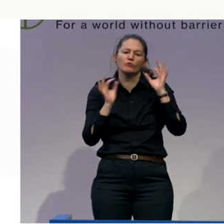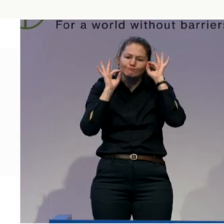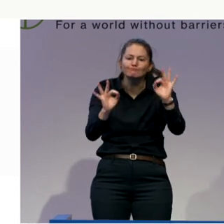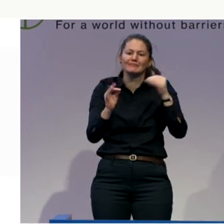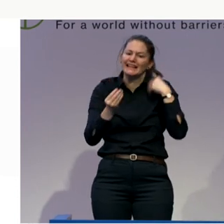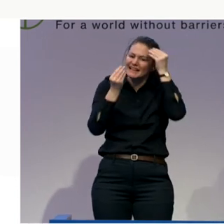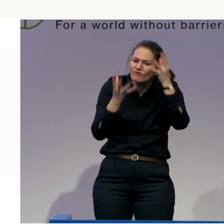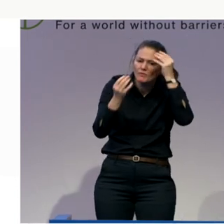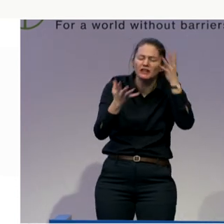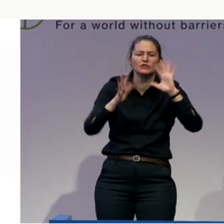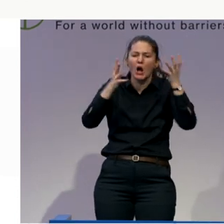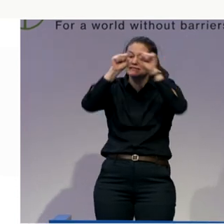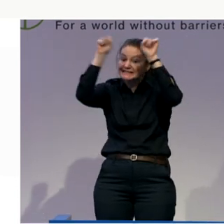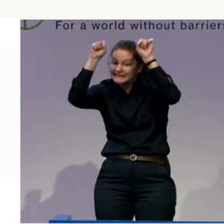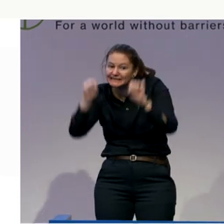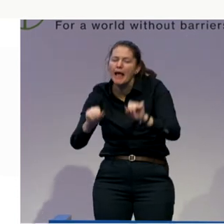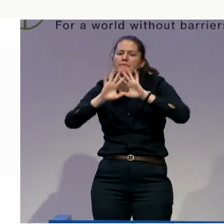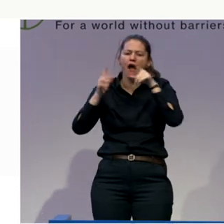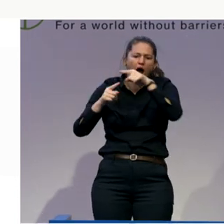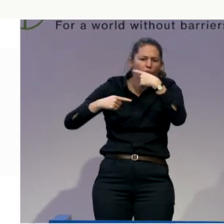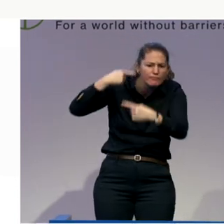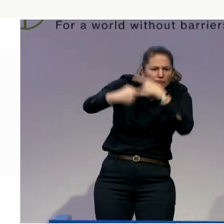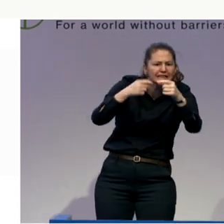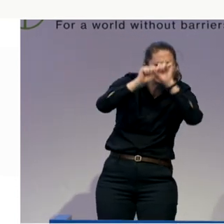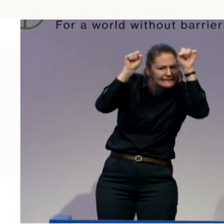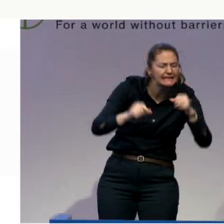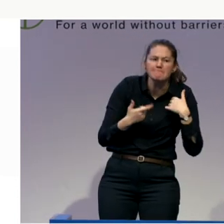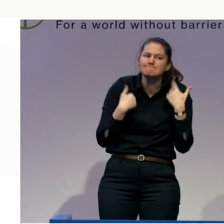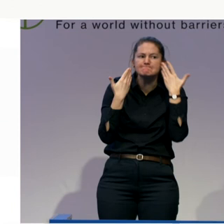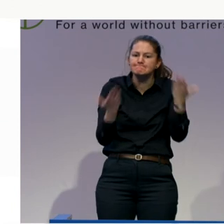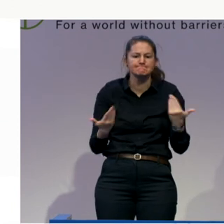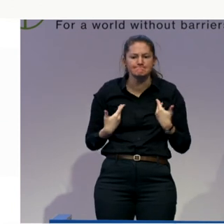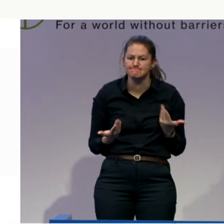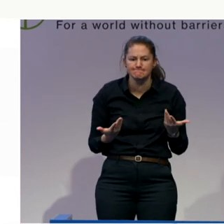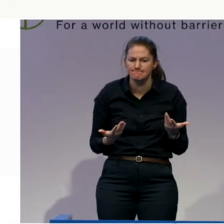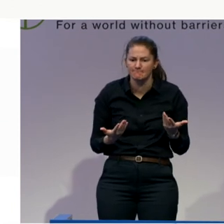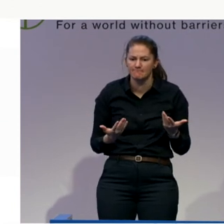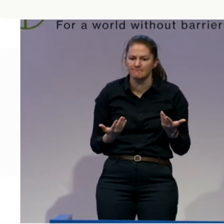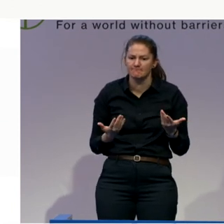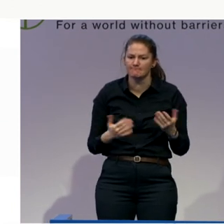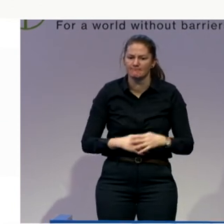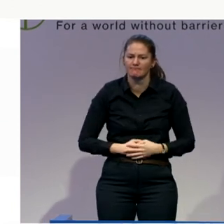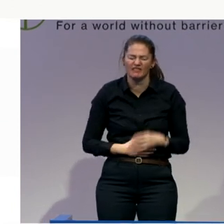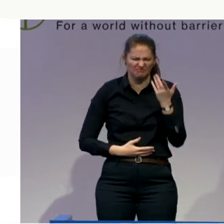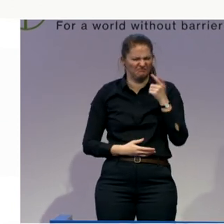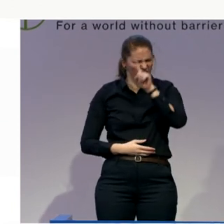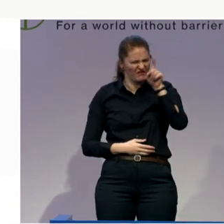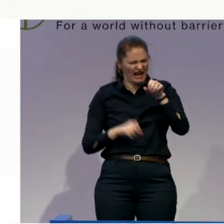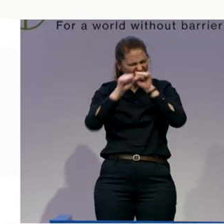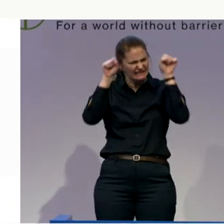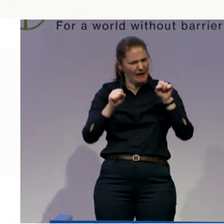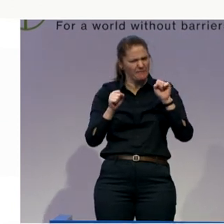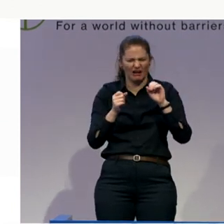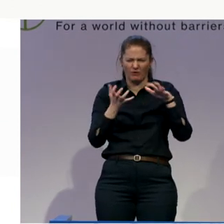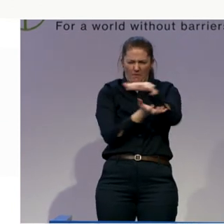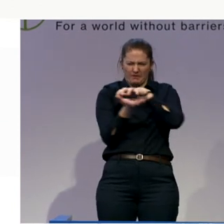it's a very complex system. Why is it a complex? It didn't seem complex perhaps when I sketched it